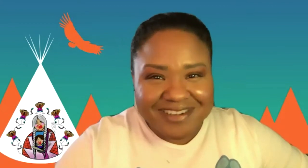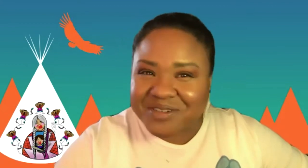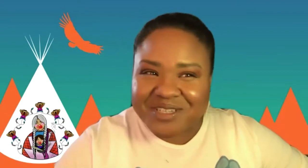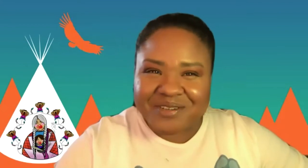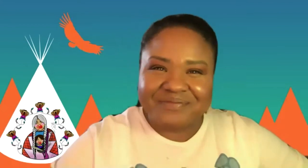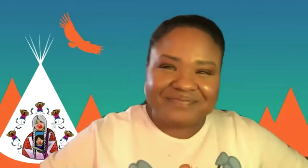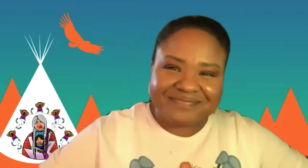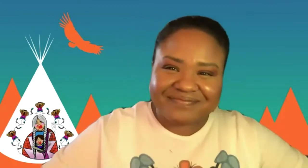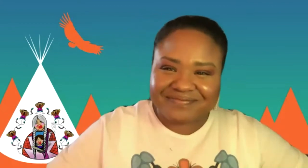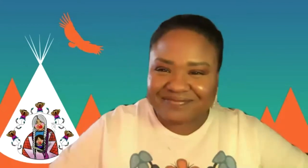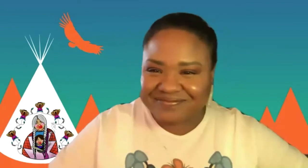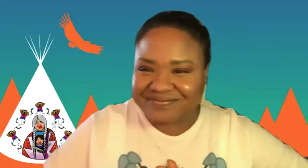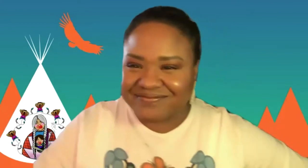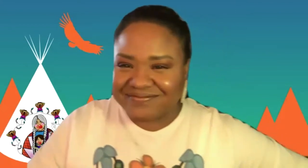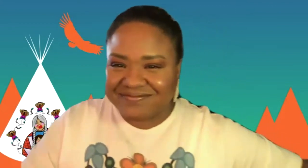pass it over to you.